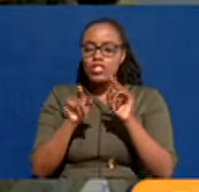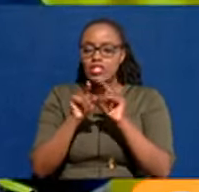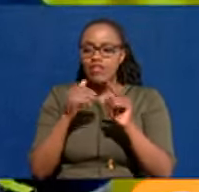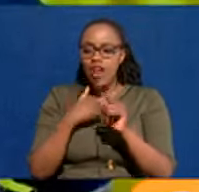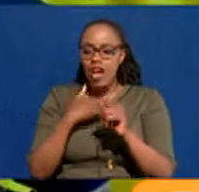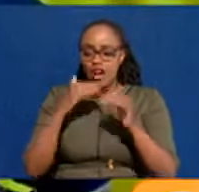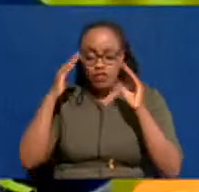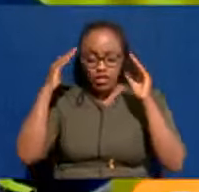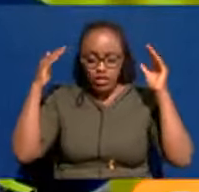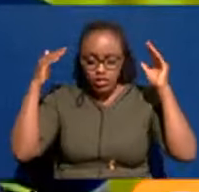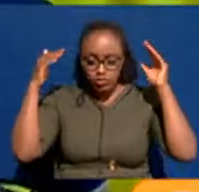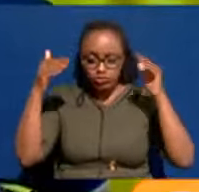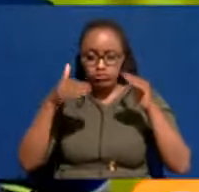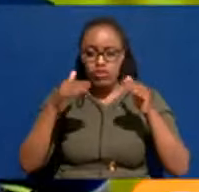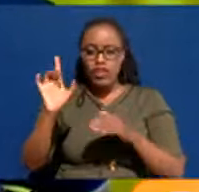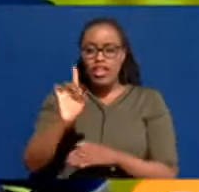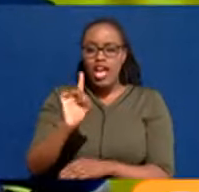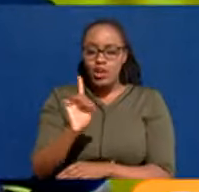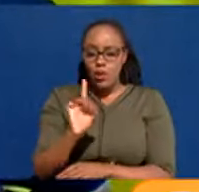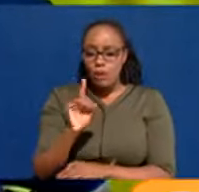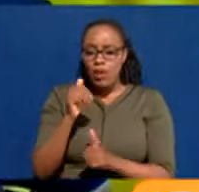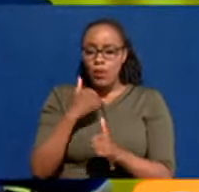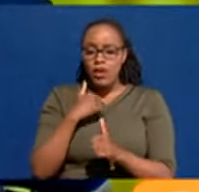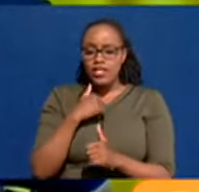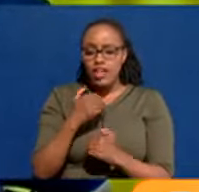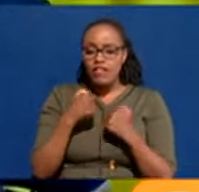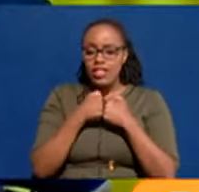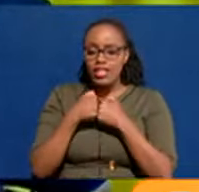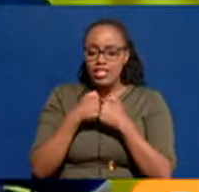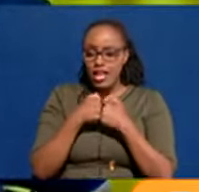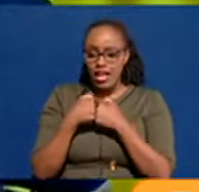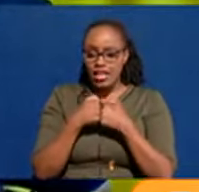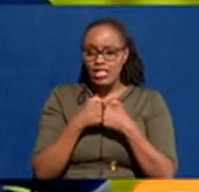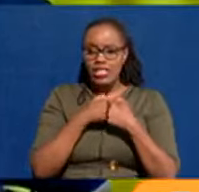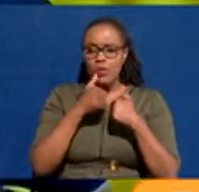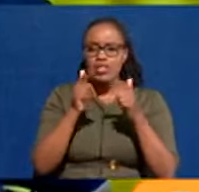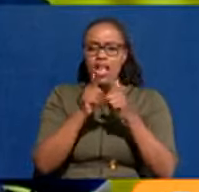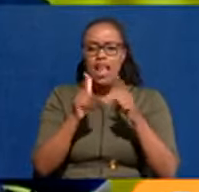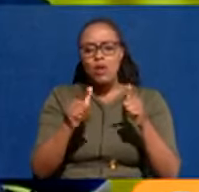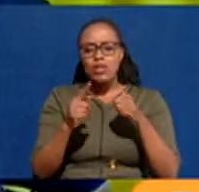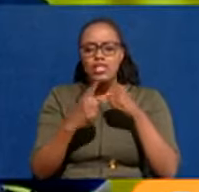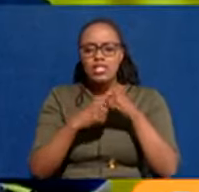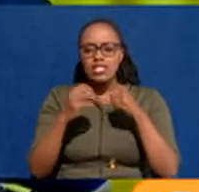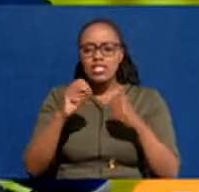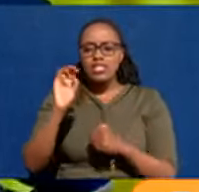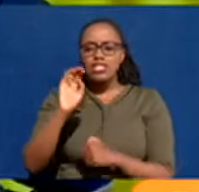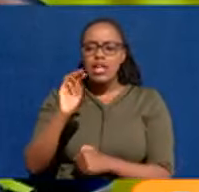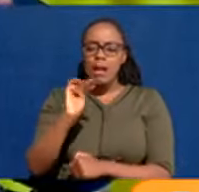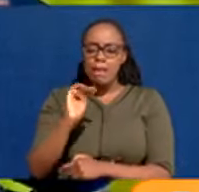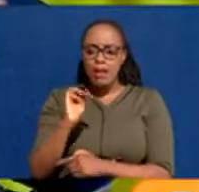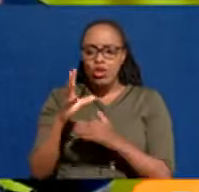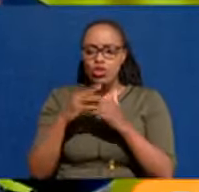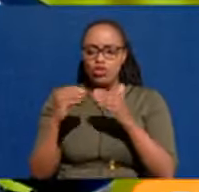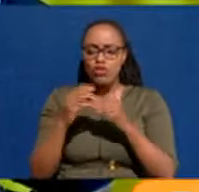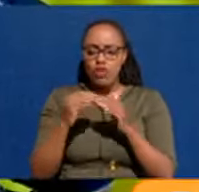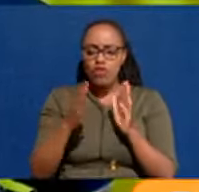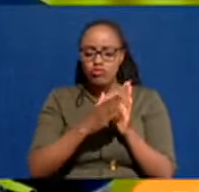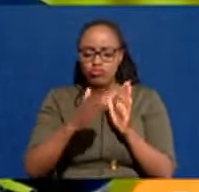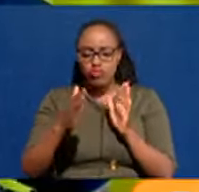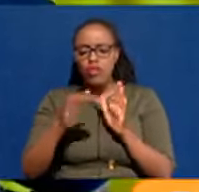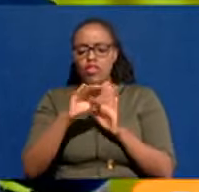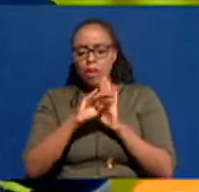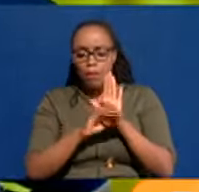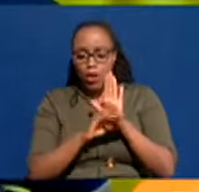lot of attention now coming into Nairobi. We have the Millennium Challenge Corporation that is giving us around $60 million for a threshold program about